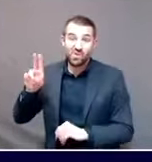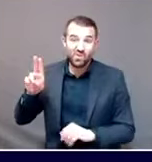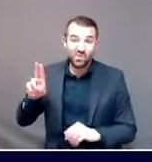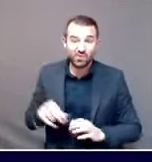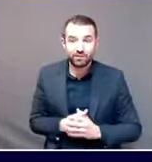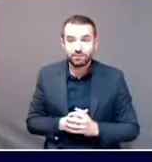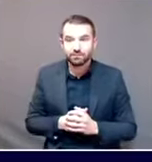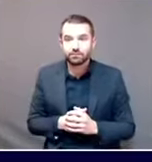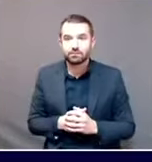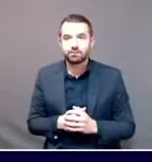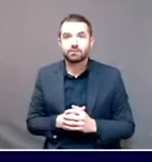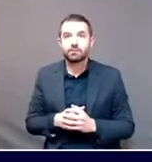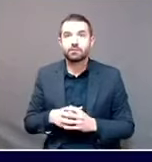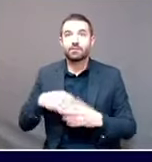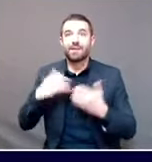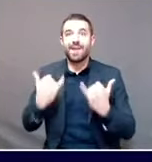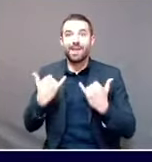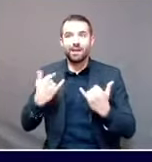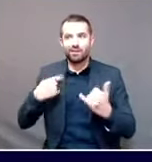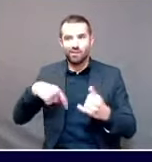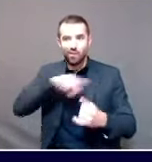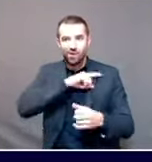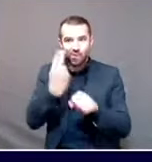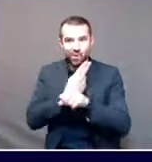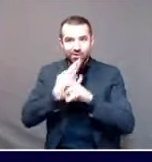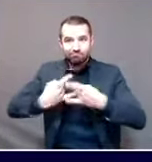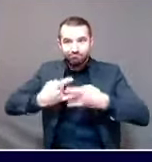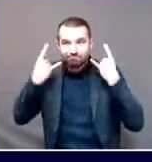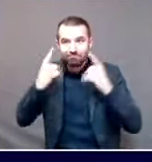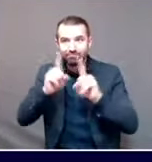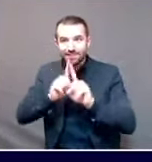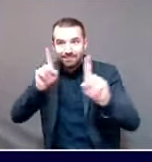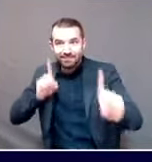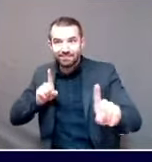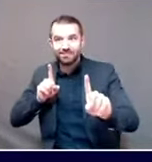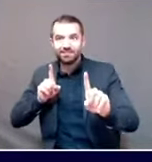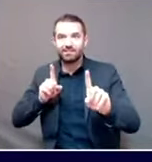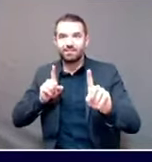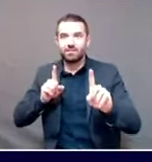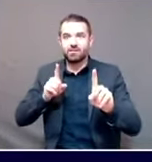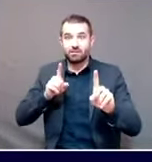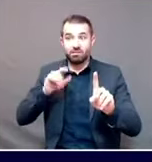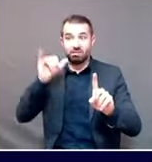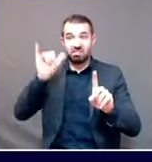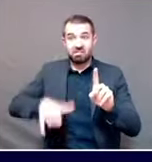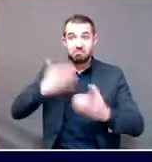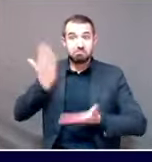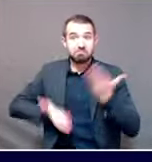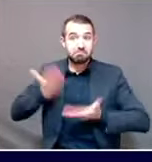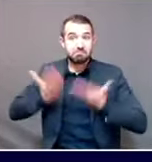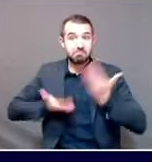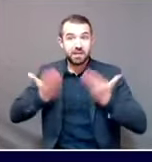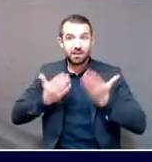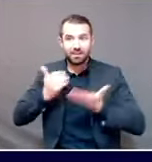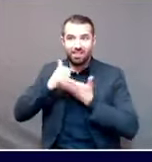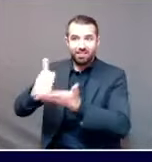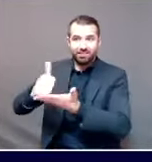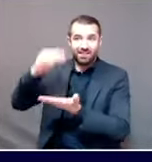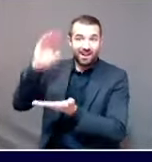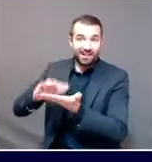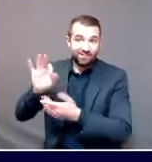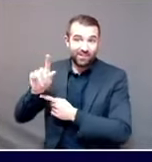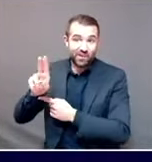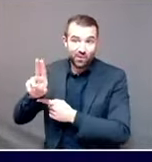like wearing face coverings and maintaining physical distance, may be very effective at reducing the flu. But because